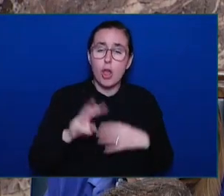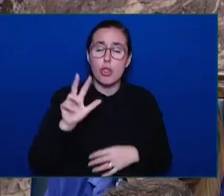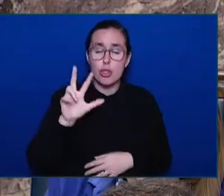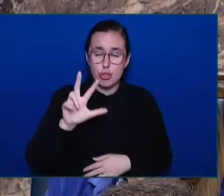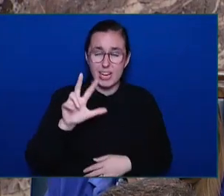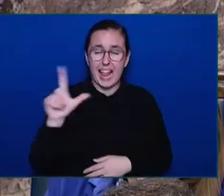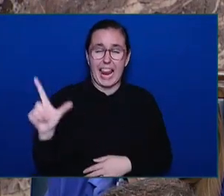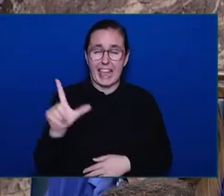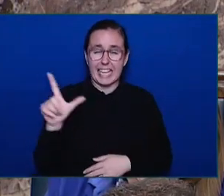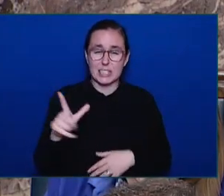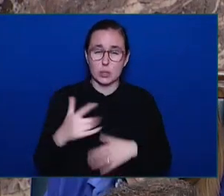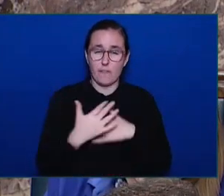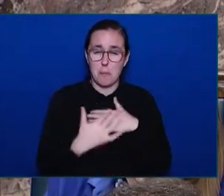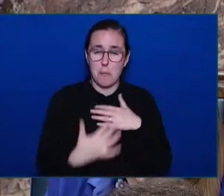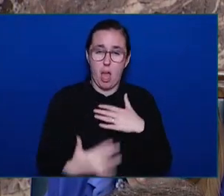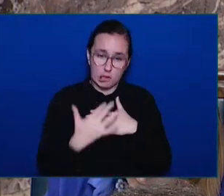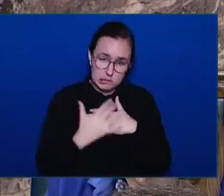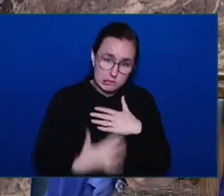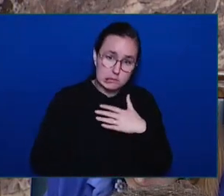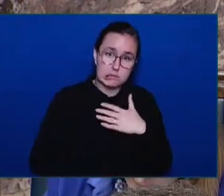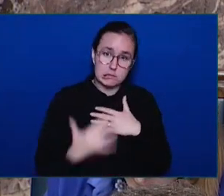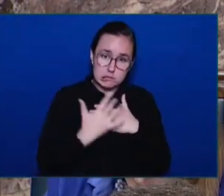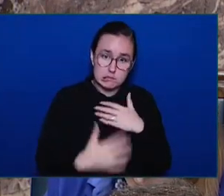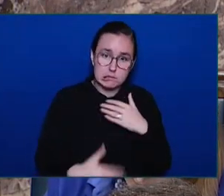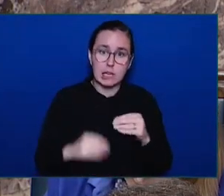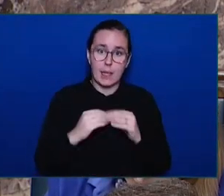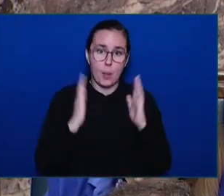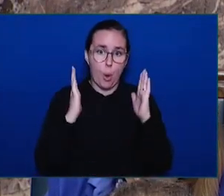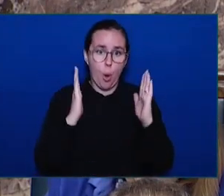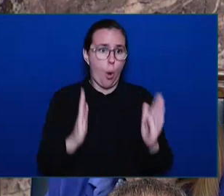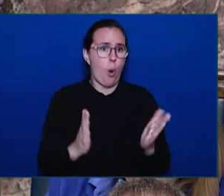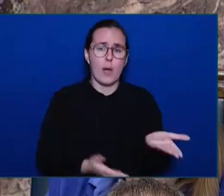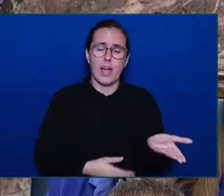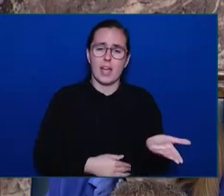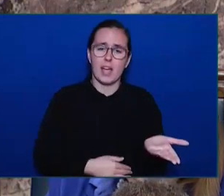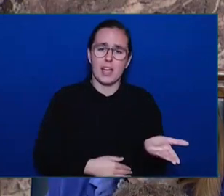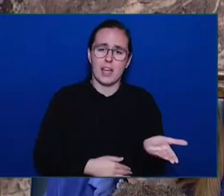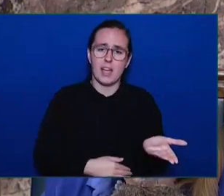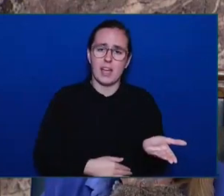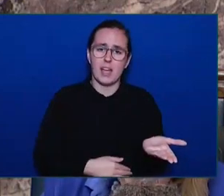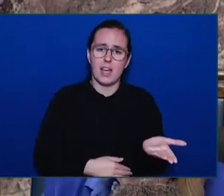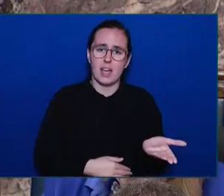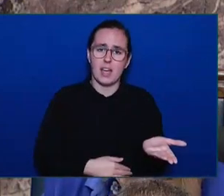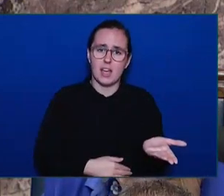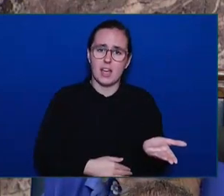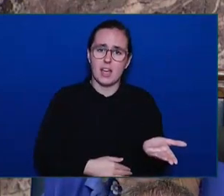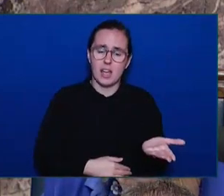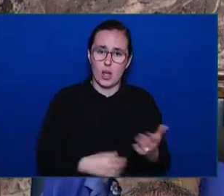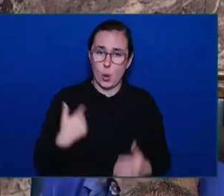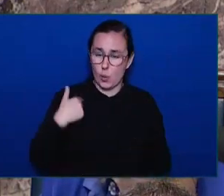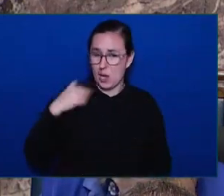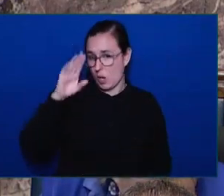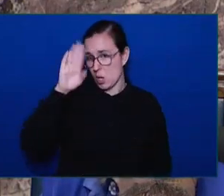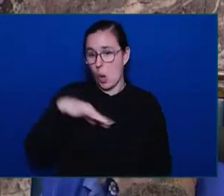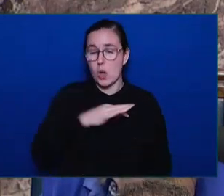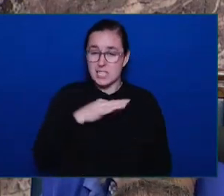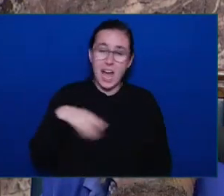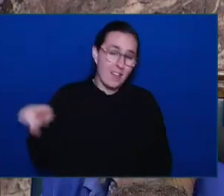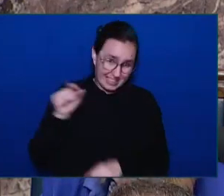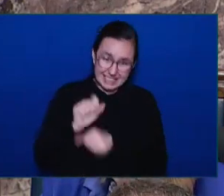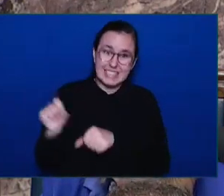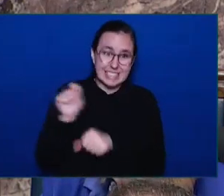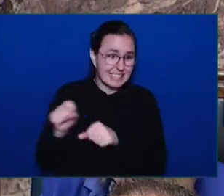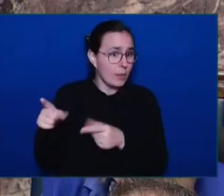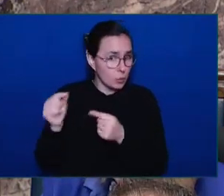This isn't about overworked and under-resourced and demoralized nurses or doctors. They do their best every single day. This is